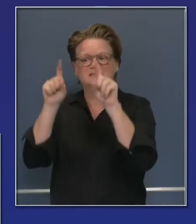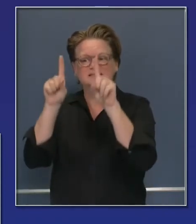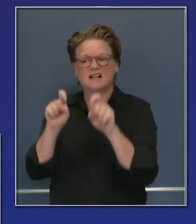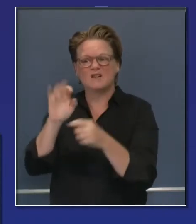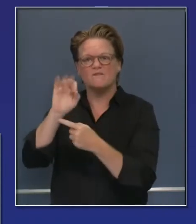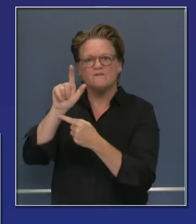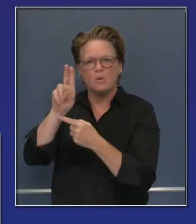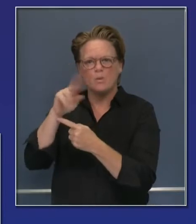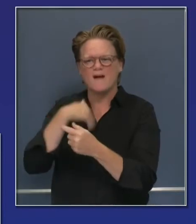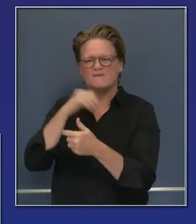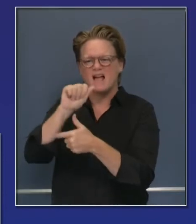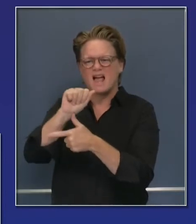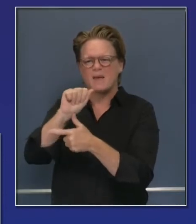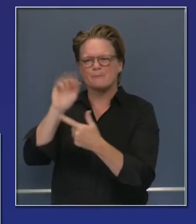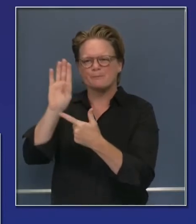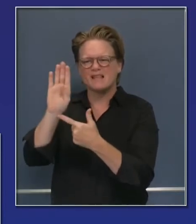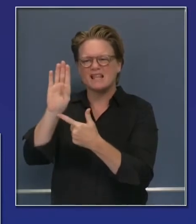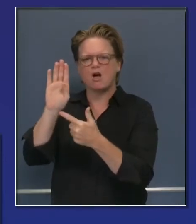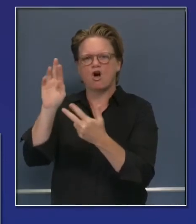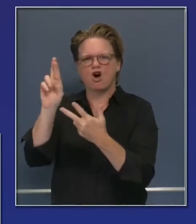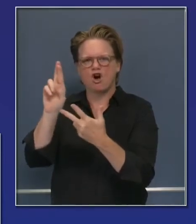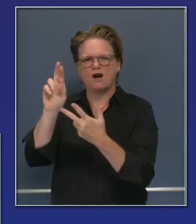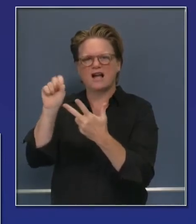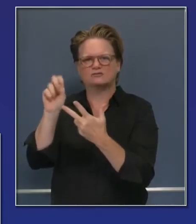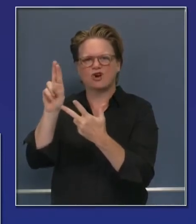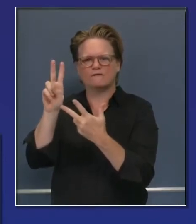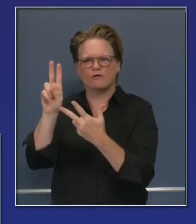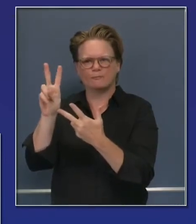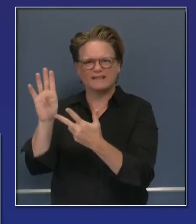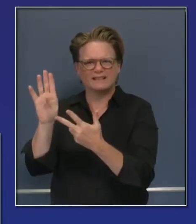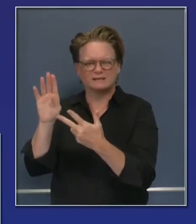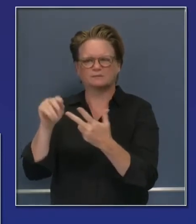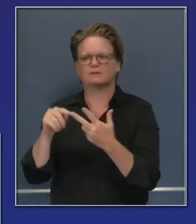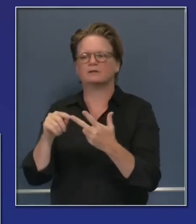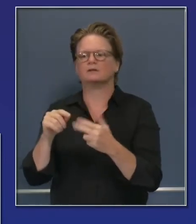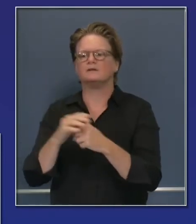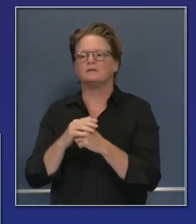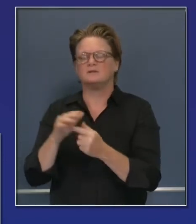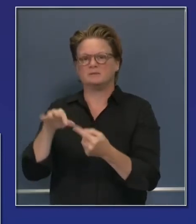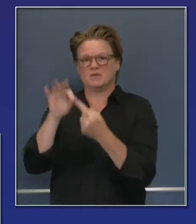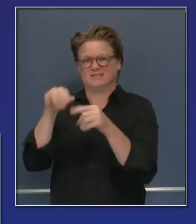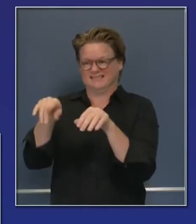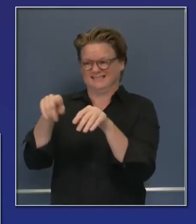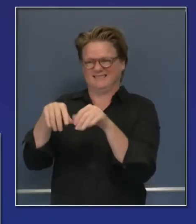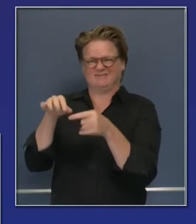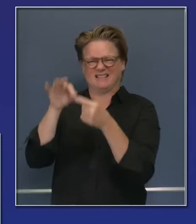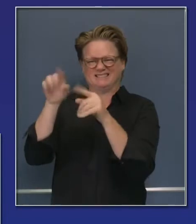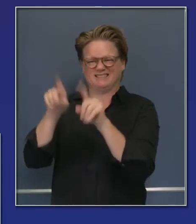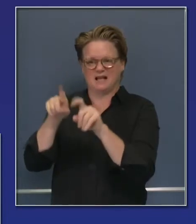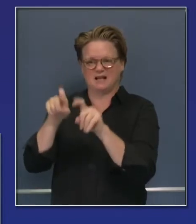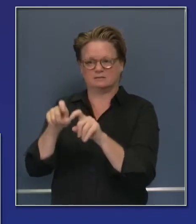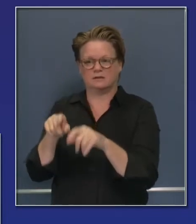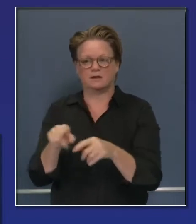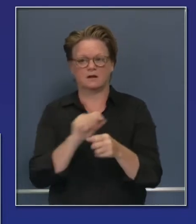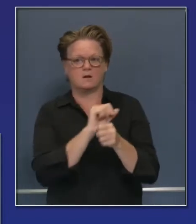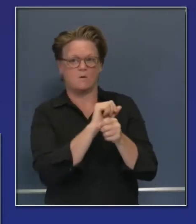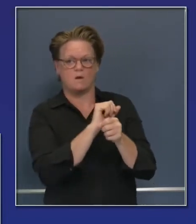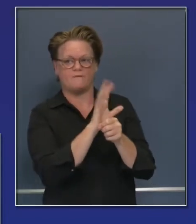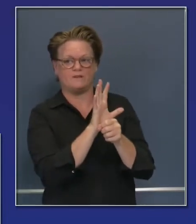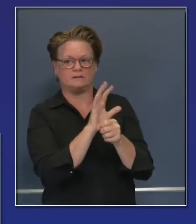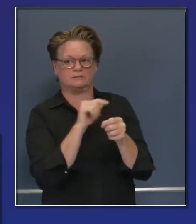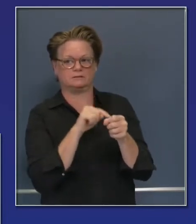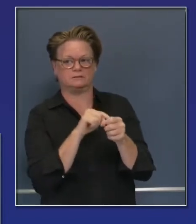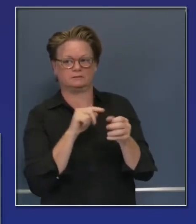this respiratory test, basically you can get four tests in addition with COVID, four tests in one. So we have a zero cost